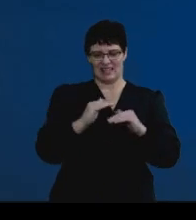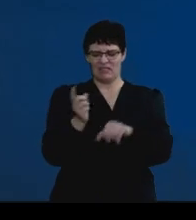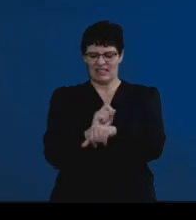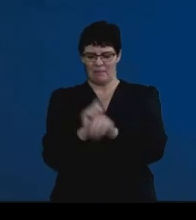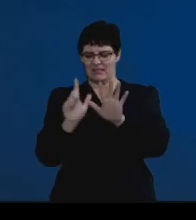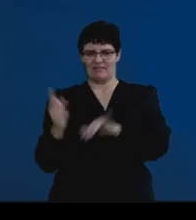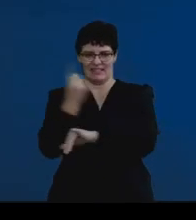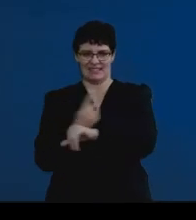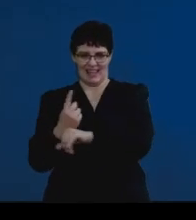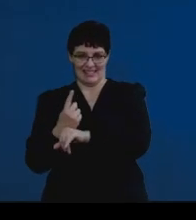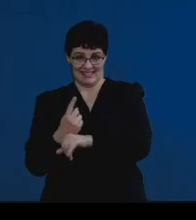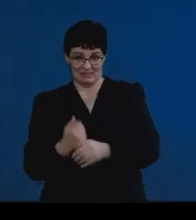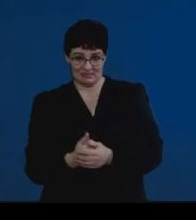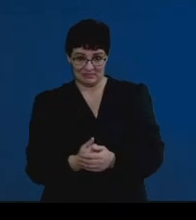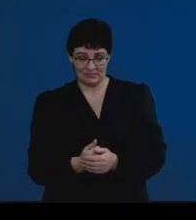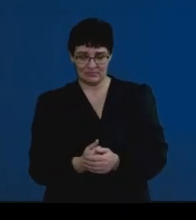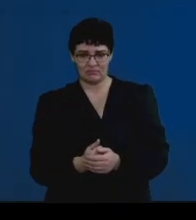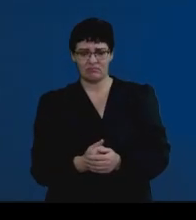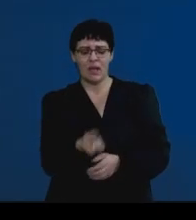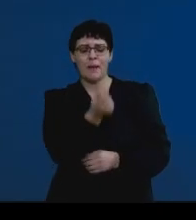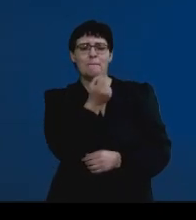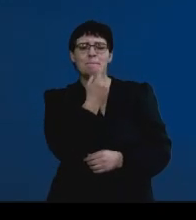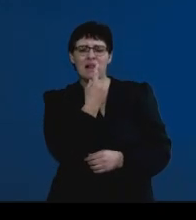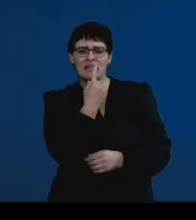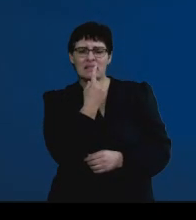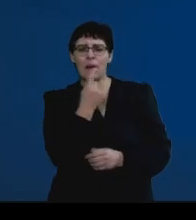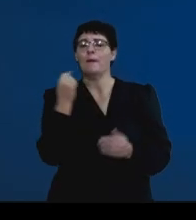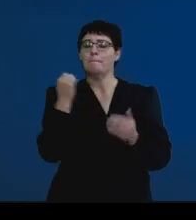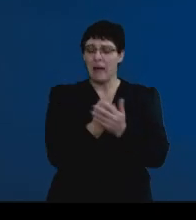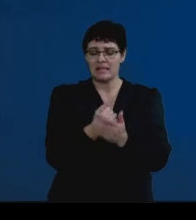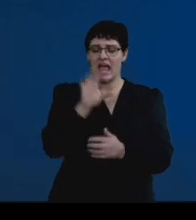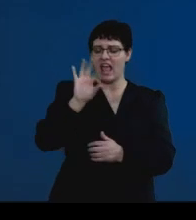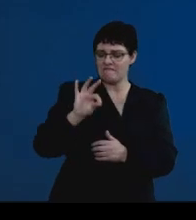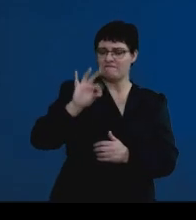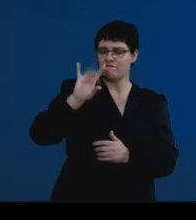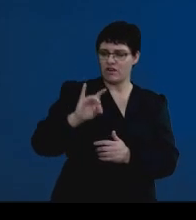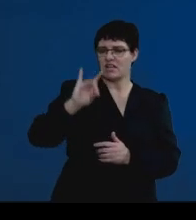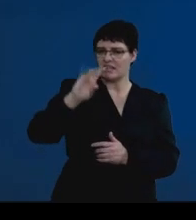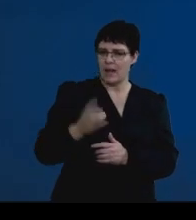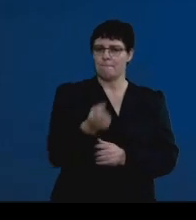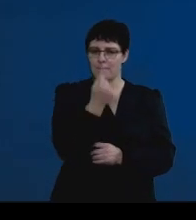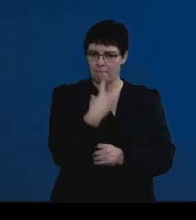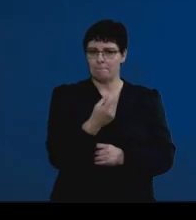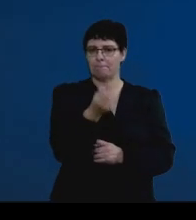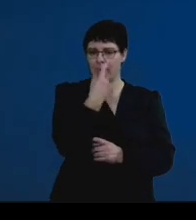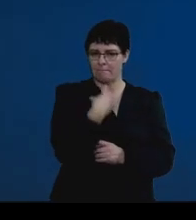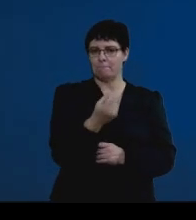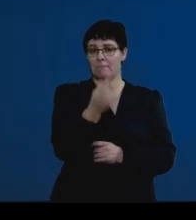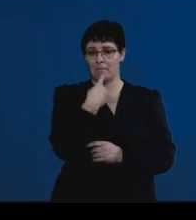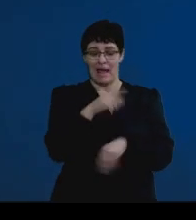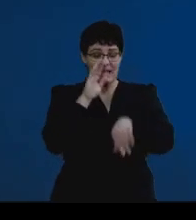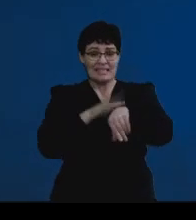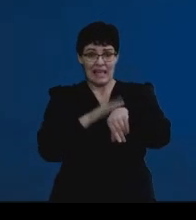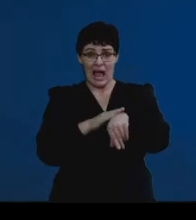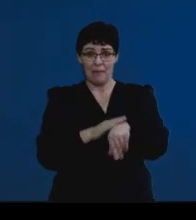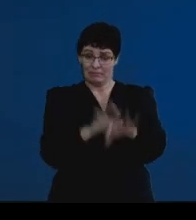seven days. These pills need to be taken on a daily basis, and generally at a specific time